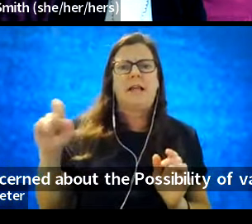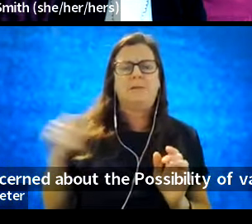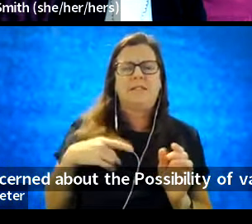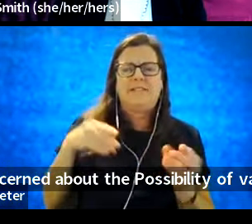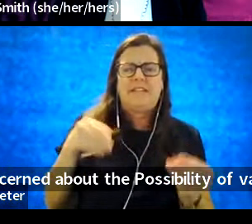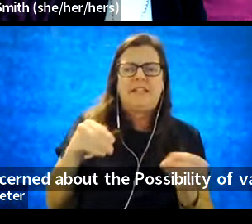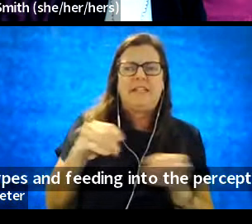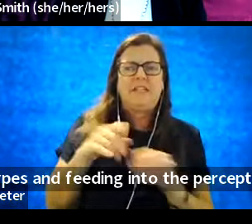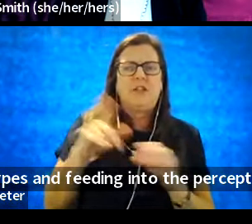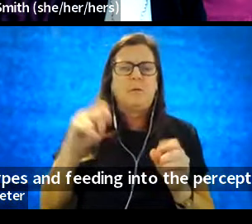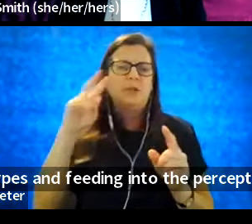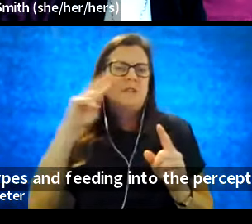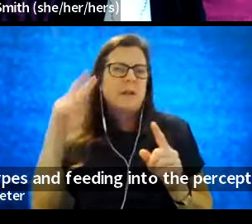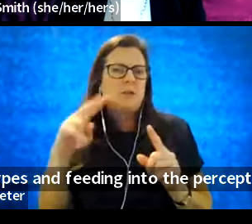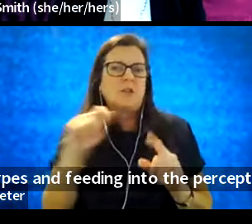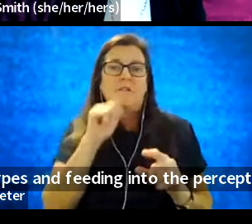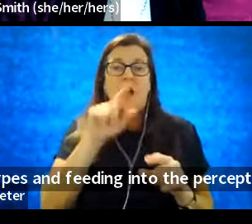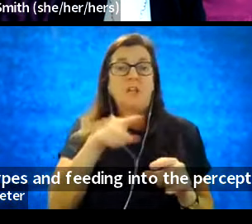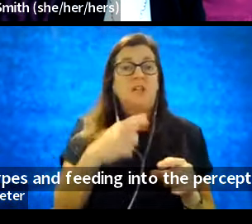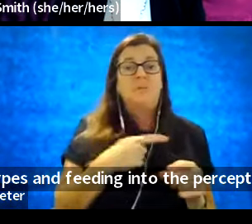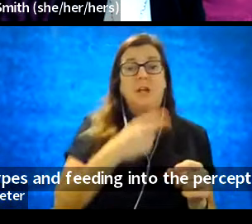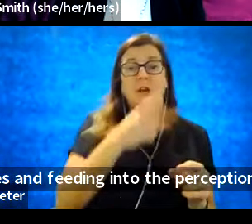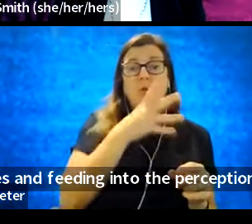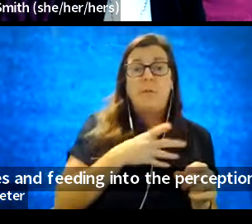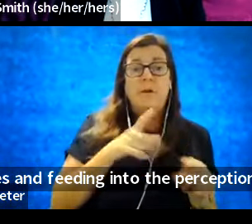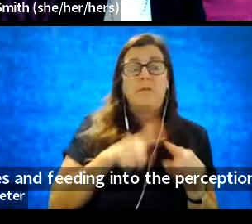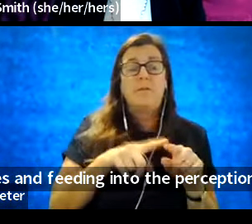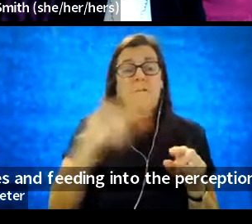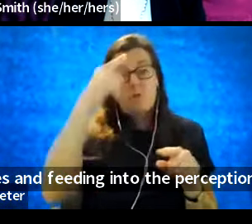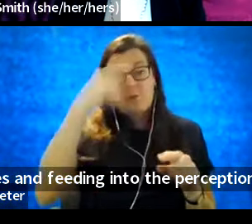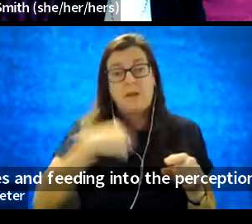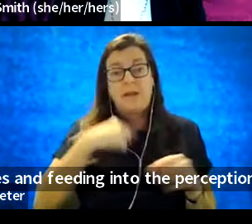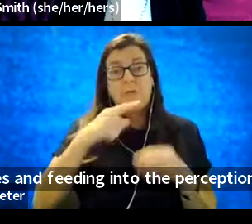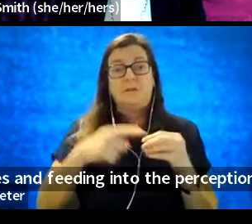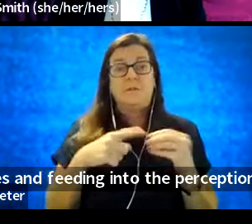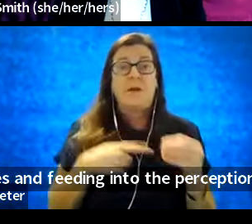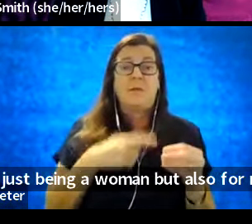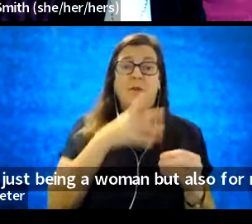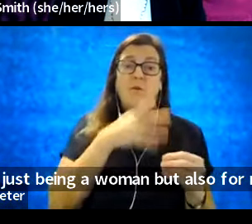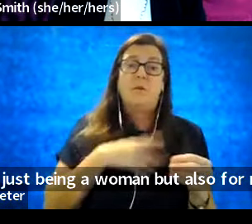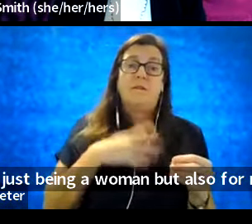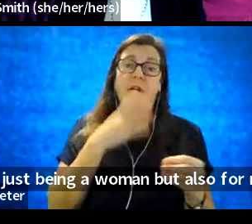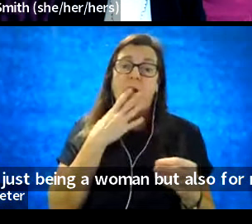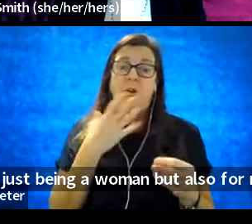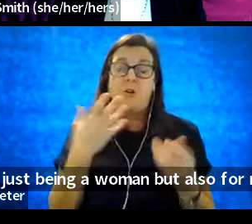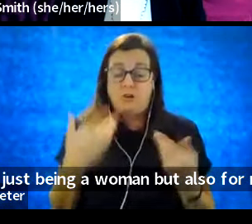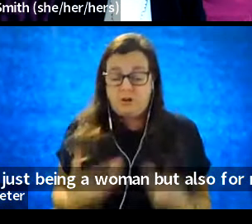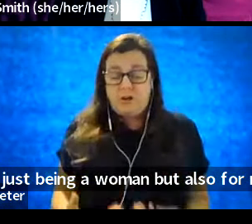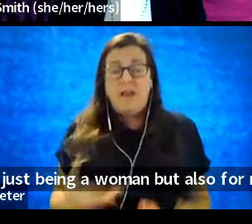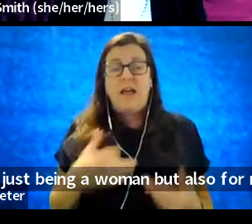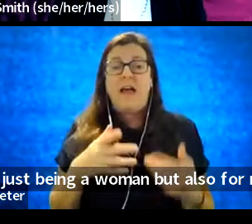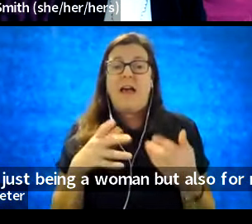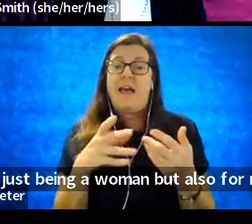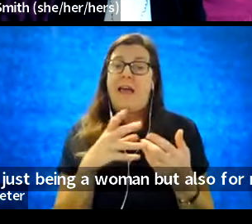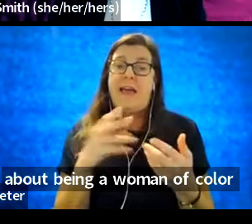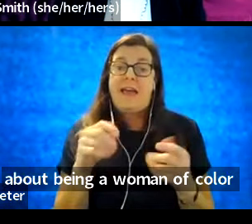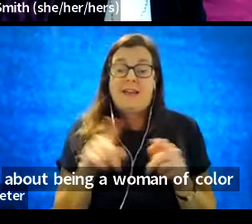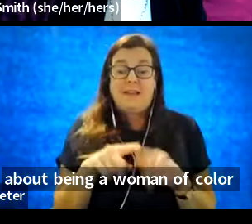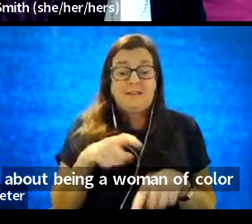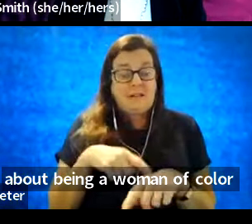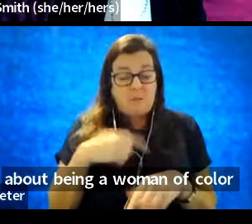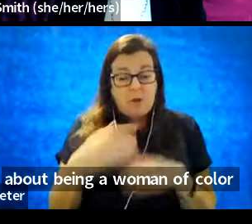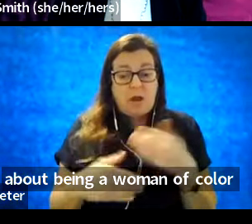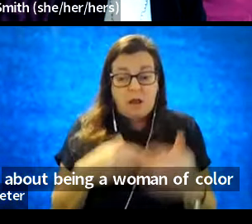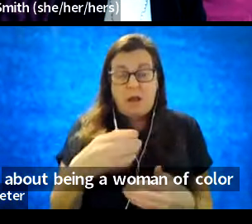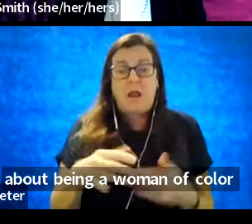of, you know, not just being a woman, but also for me, it was about being a woman of color. However, as time went